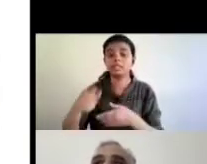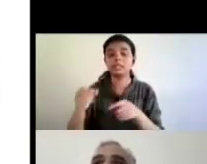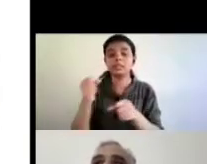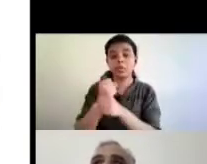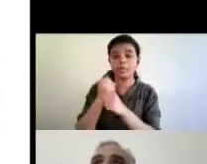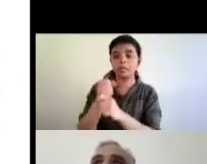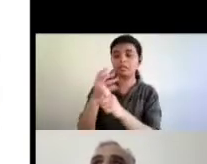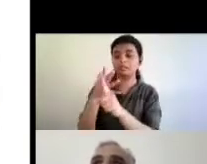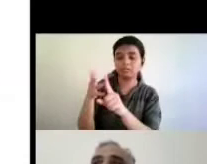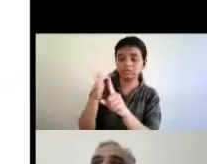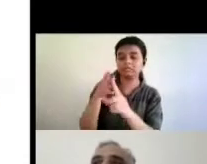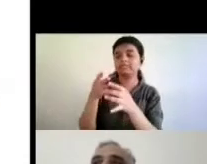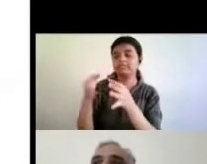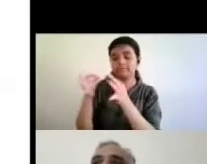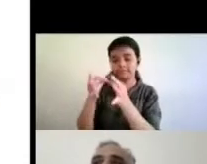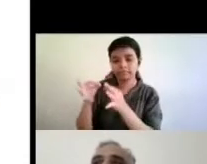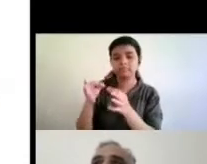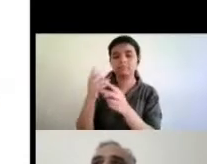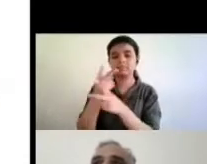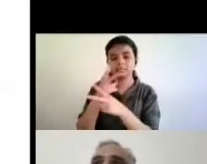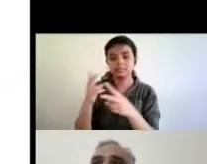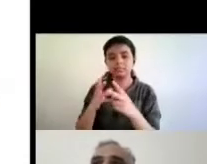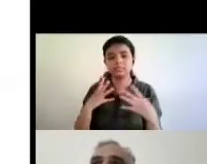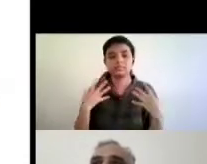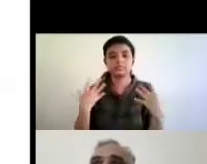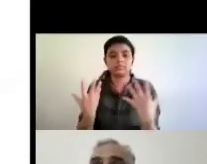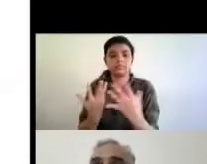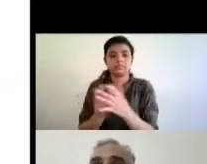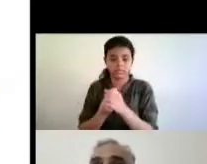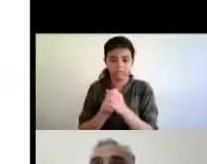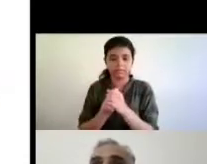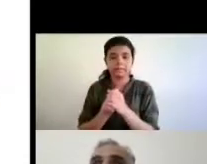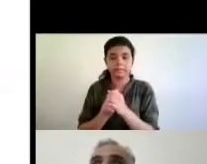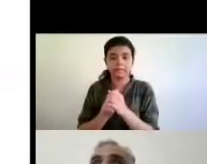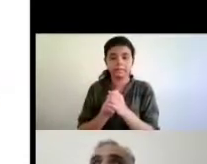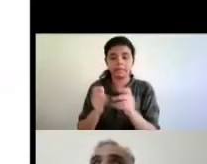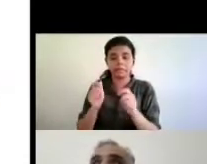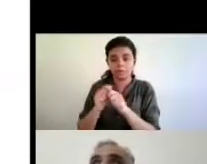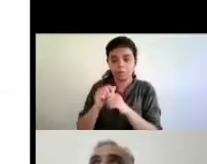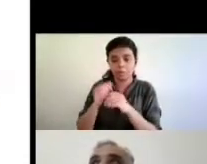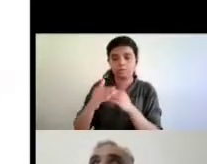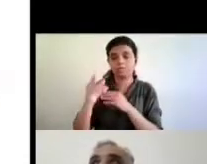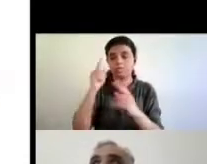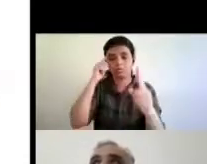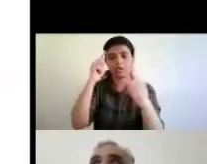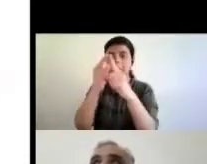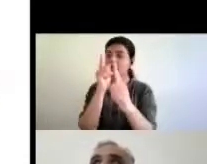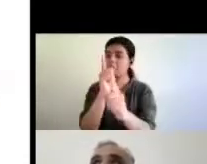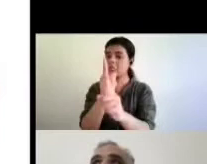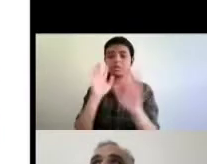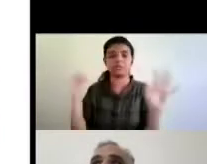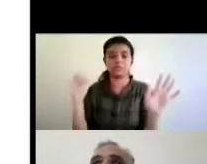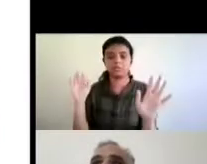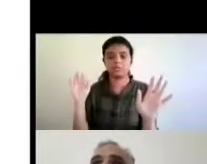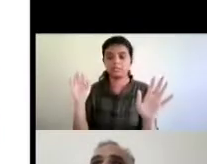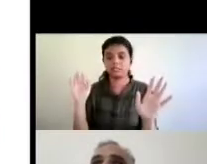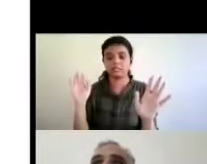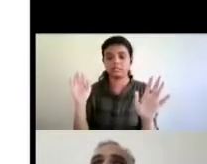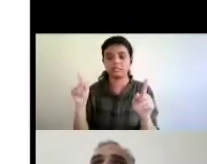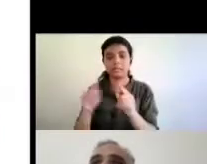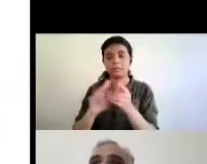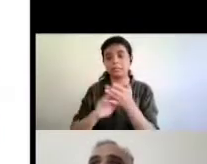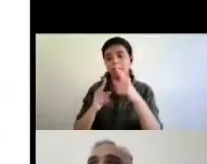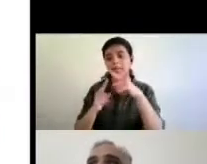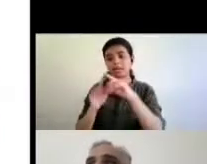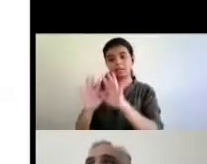and uh together started working towards uh the same goals which which are there at the marrakesh treaty